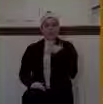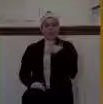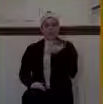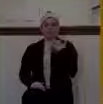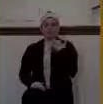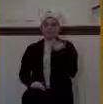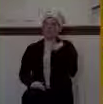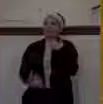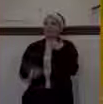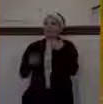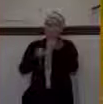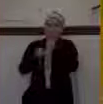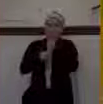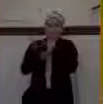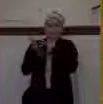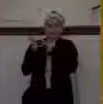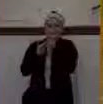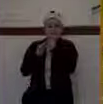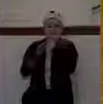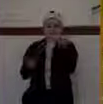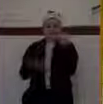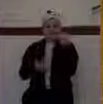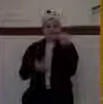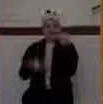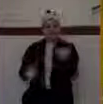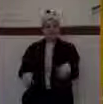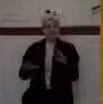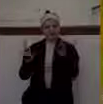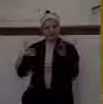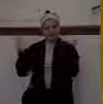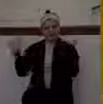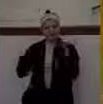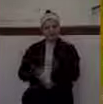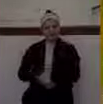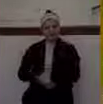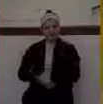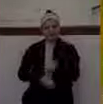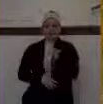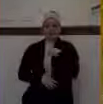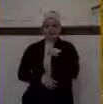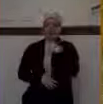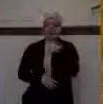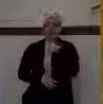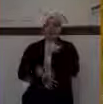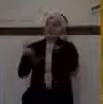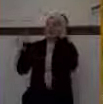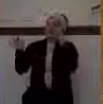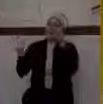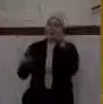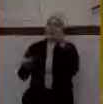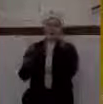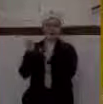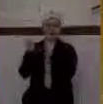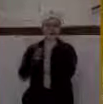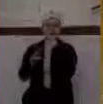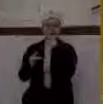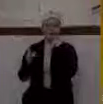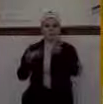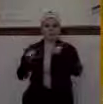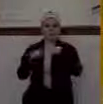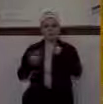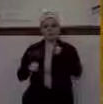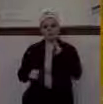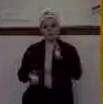Boy, I would hate for the Lord to ever say that about me or our church. You make me sick. These are strong